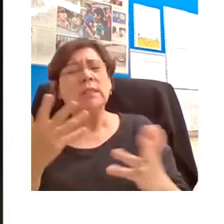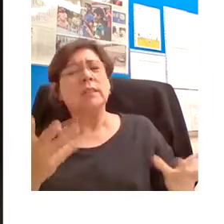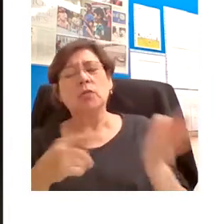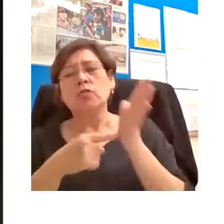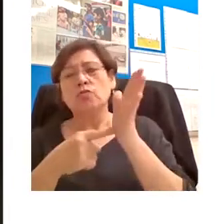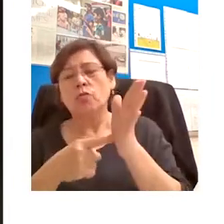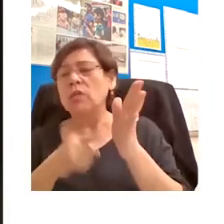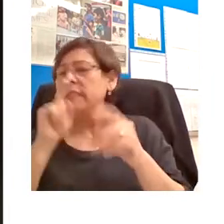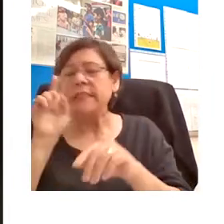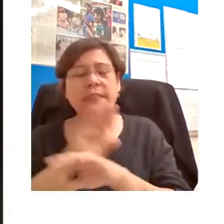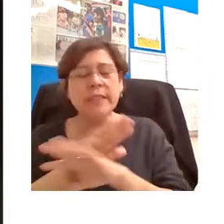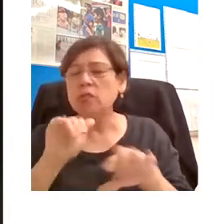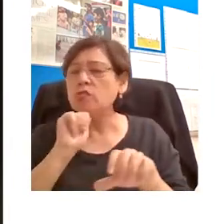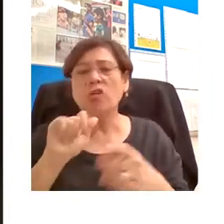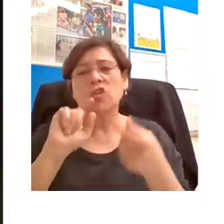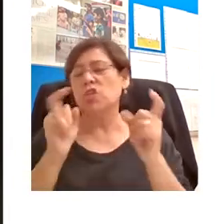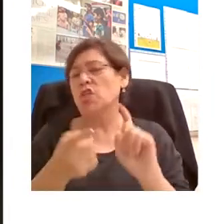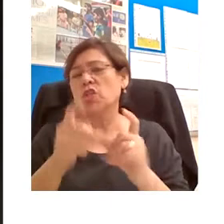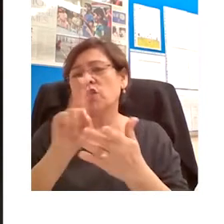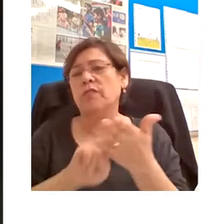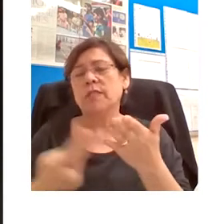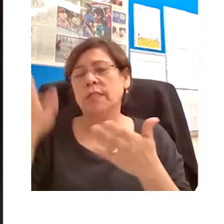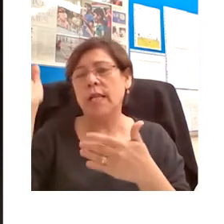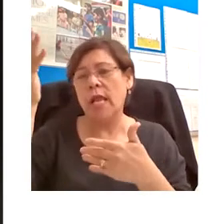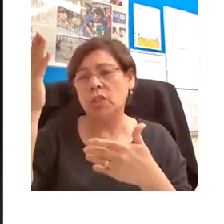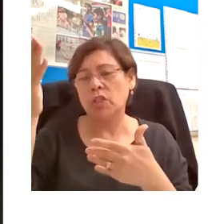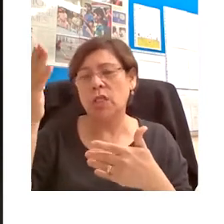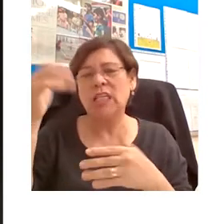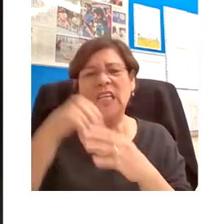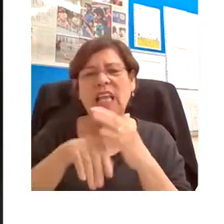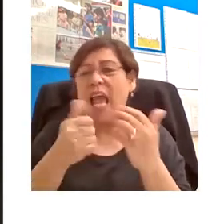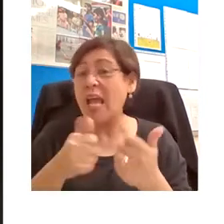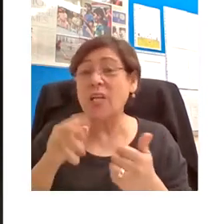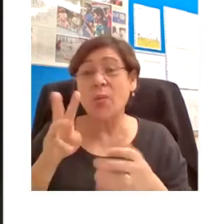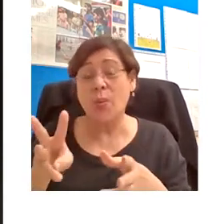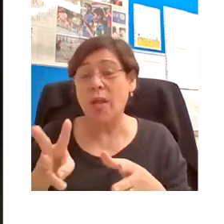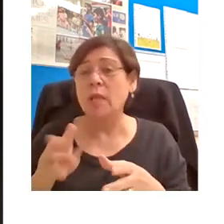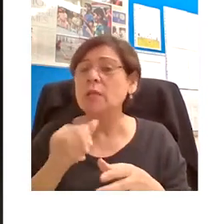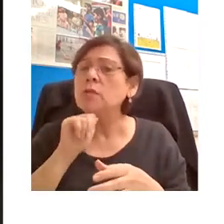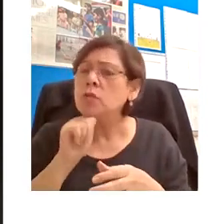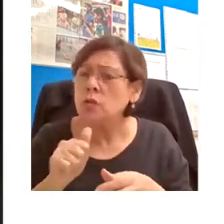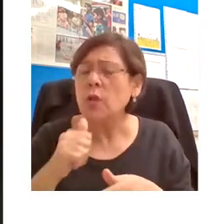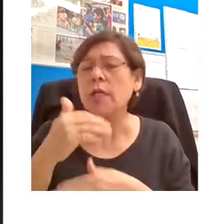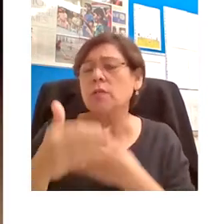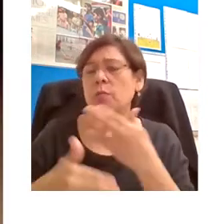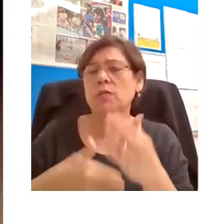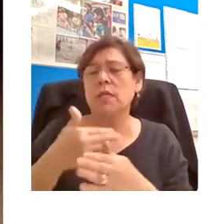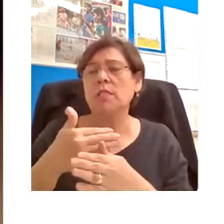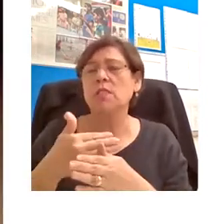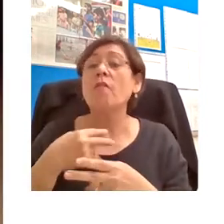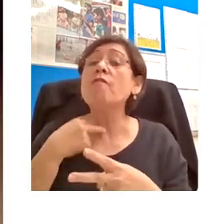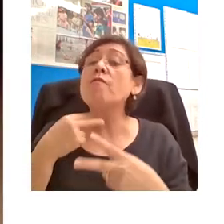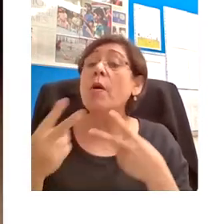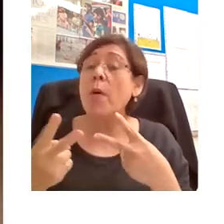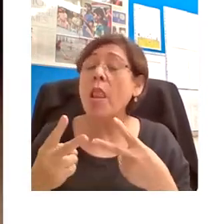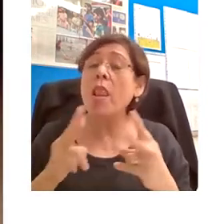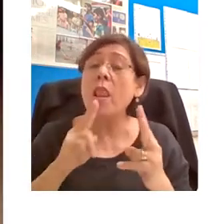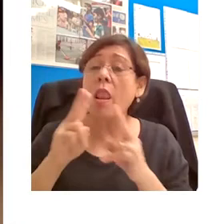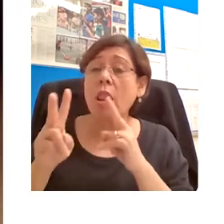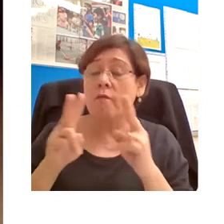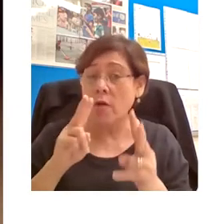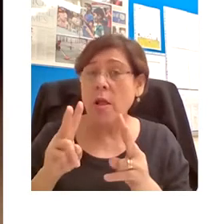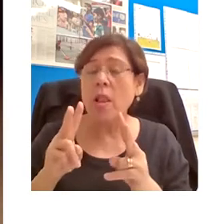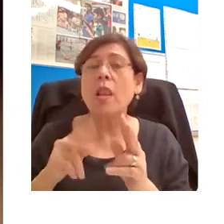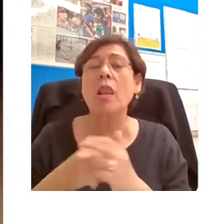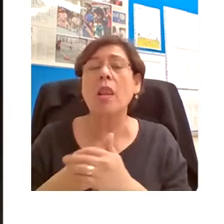university lecture in any really palpable way. At least not as a process of essentially verbal transmission from one generation